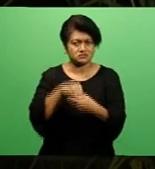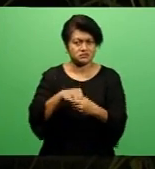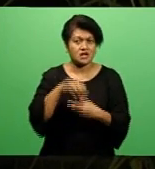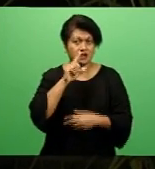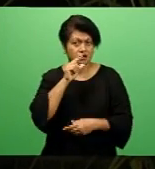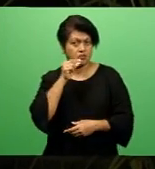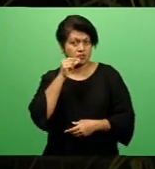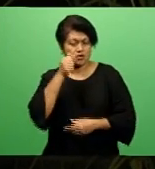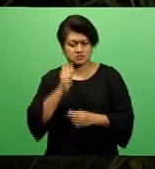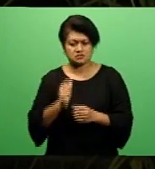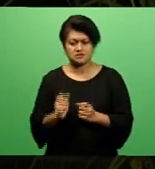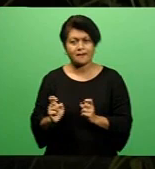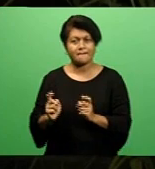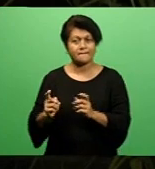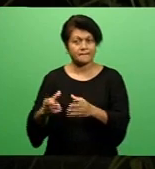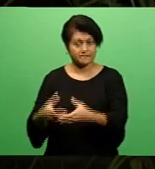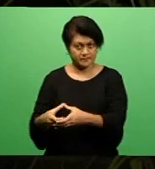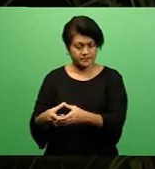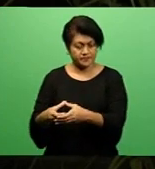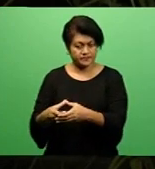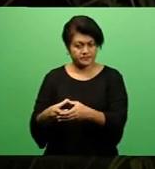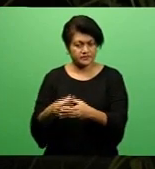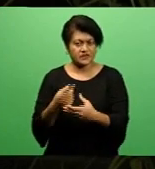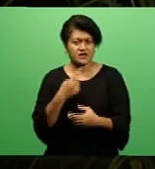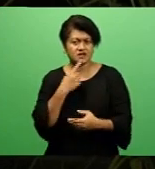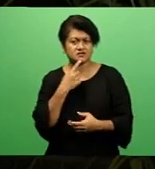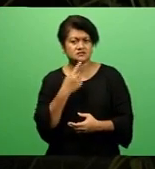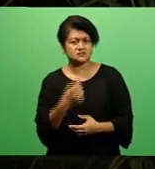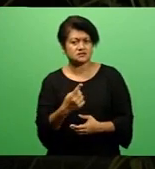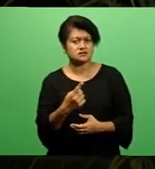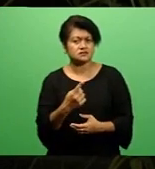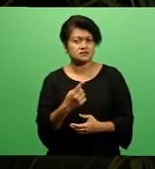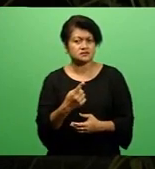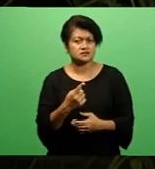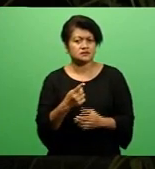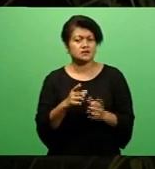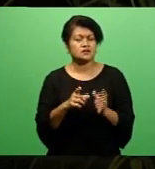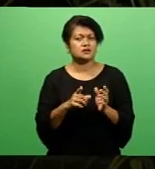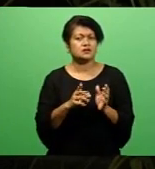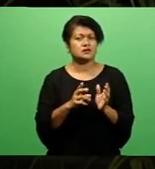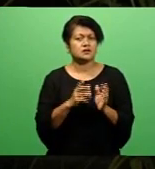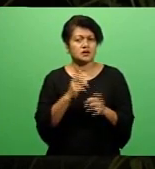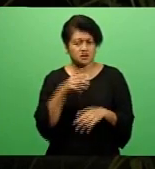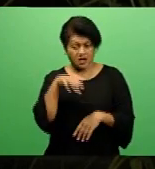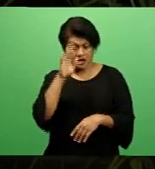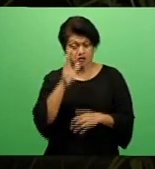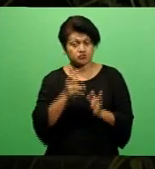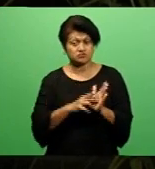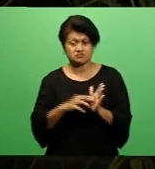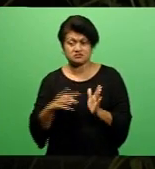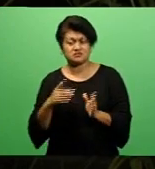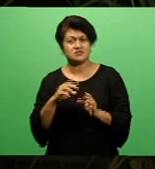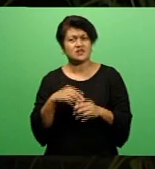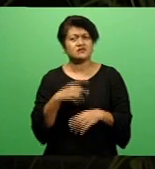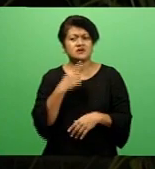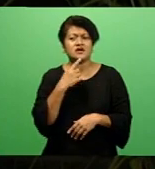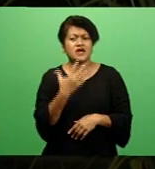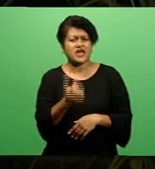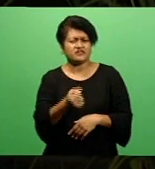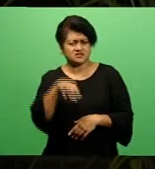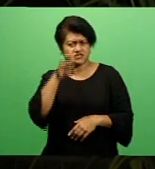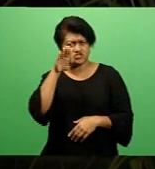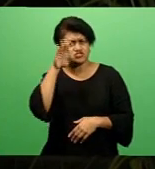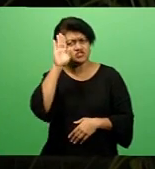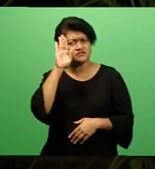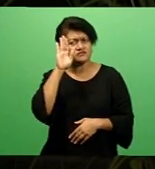party, given the relationship between the two, that Ratuna Ngamalalambalavu is Rambuka's traditional chief. He has also